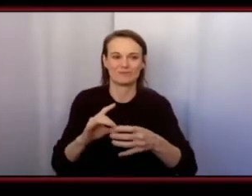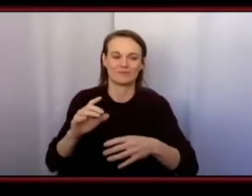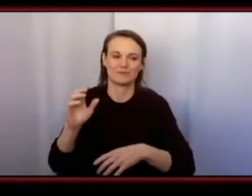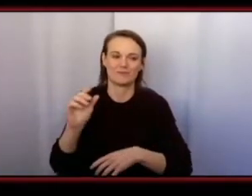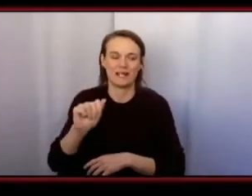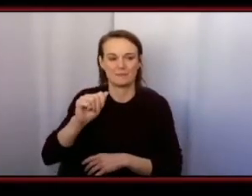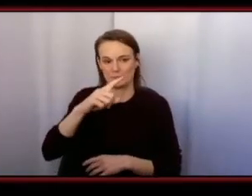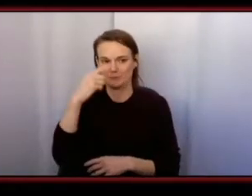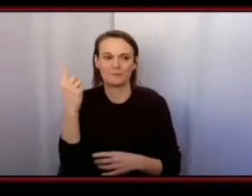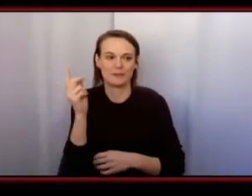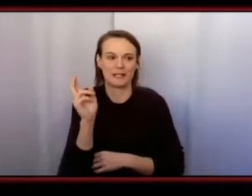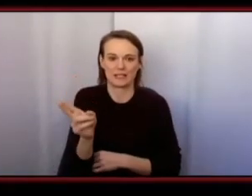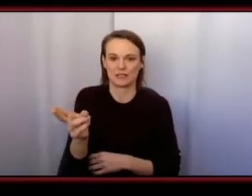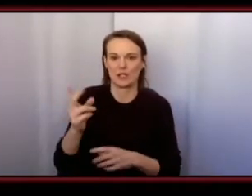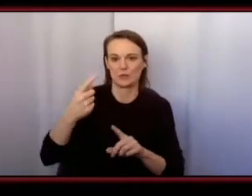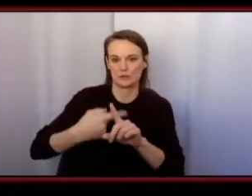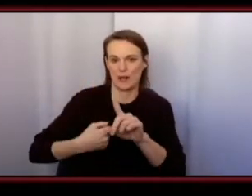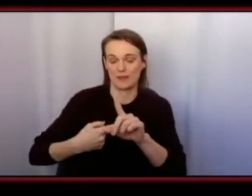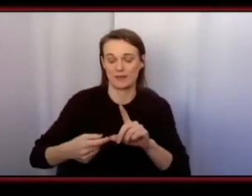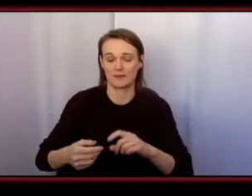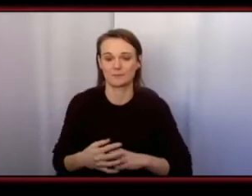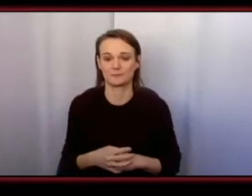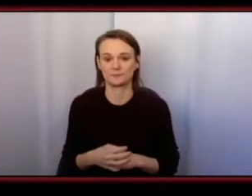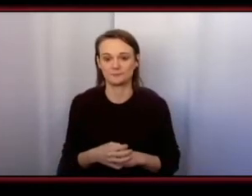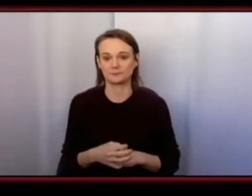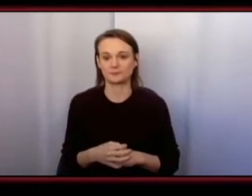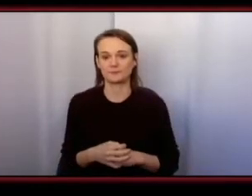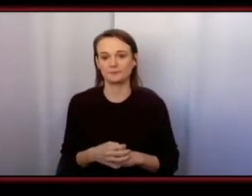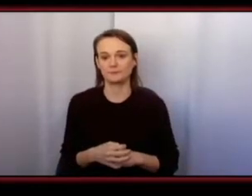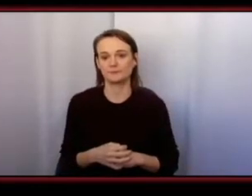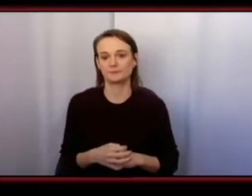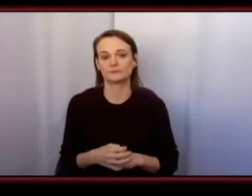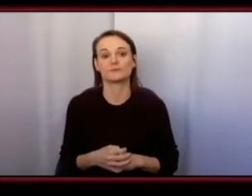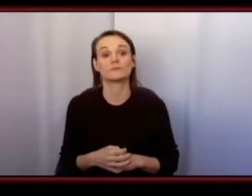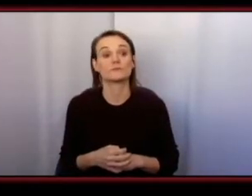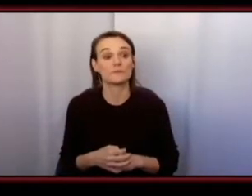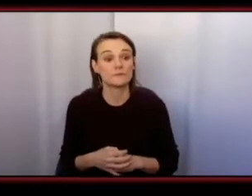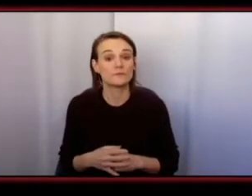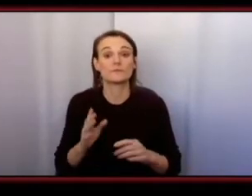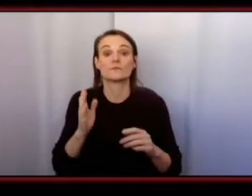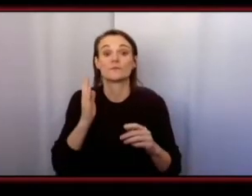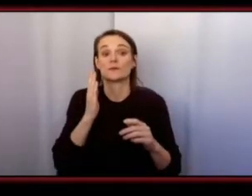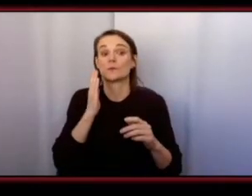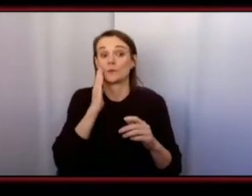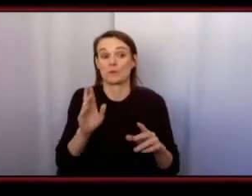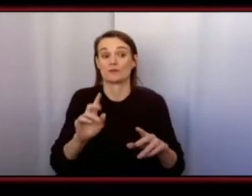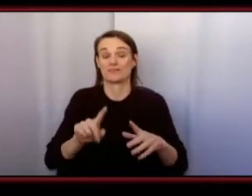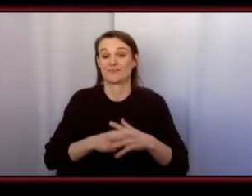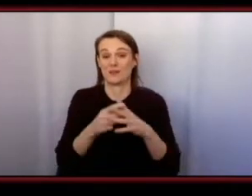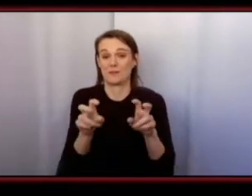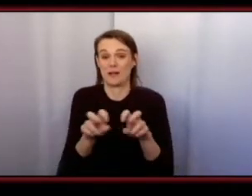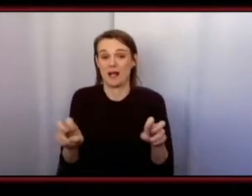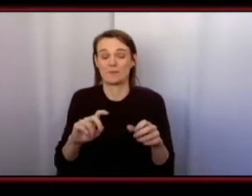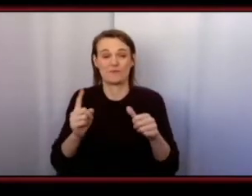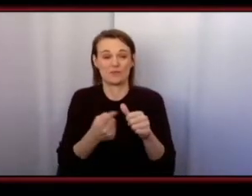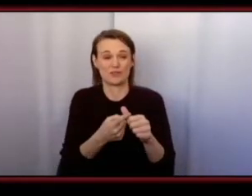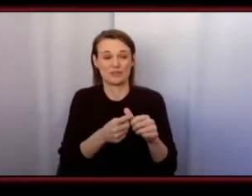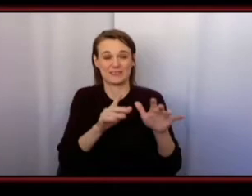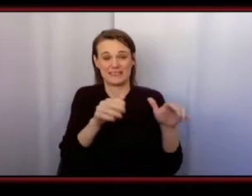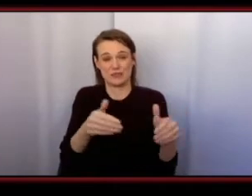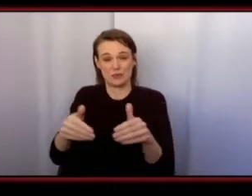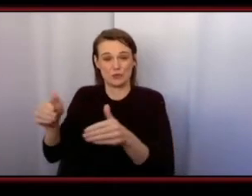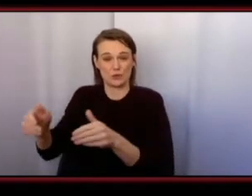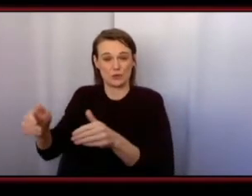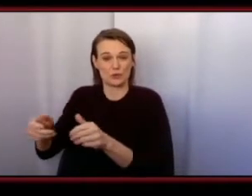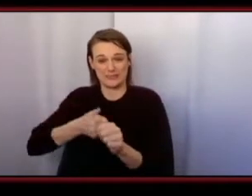welcome to fill out the survey now before we begin i want to give each entrepreneur a moment to discuss a little bit about themselves before we get